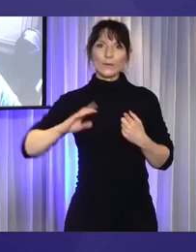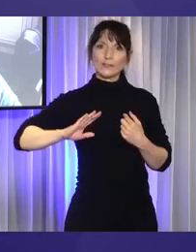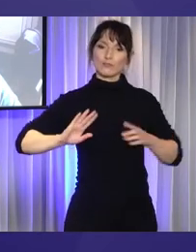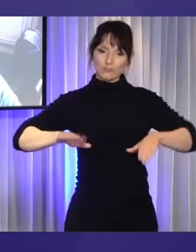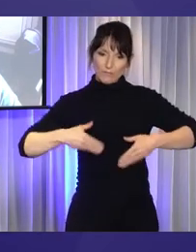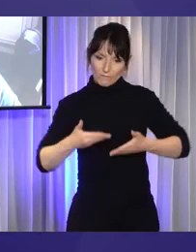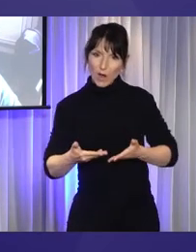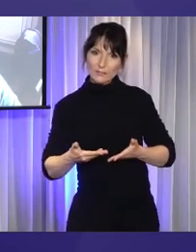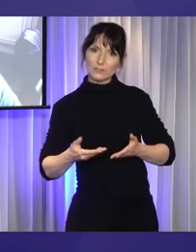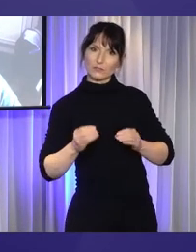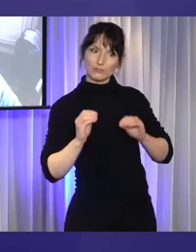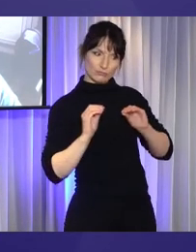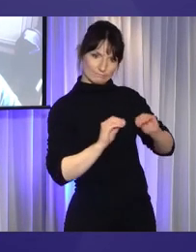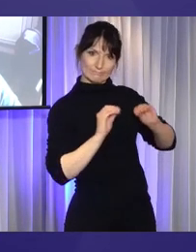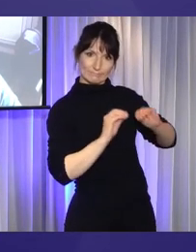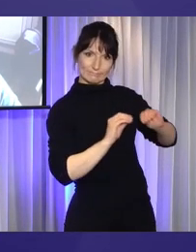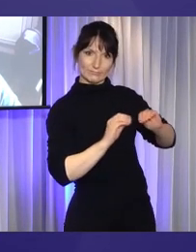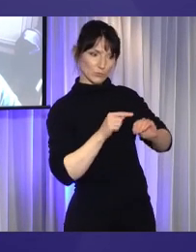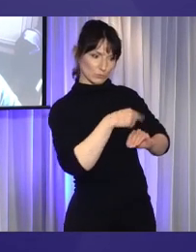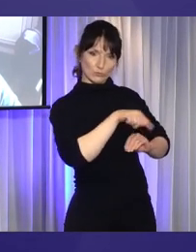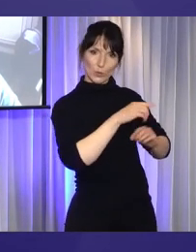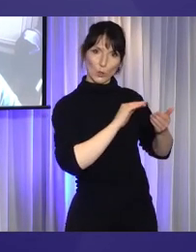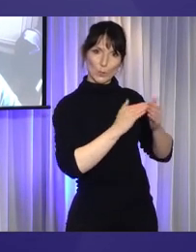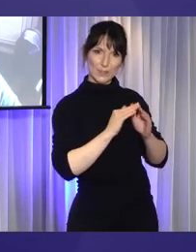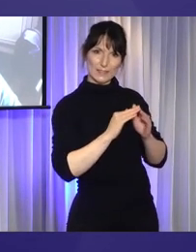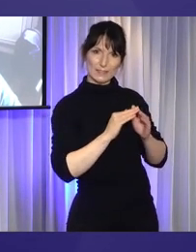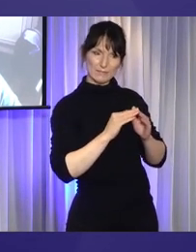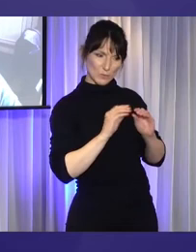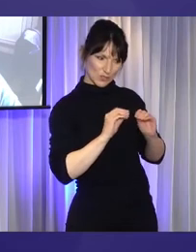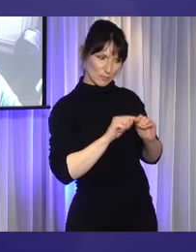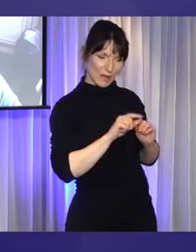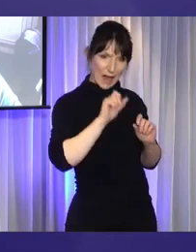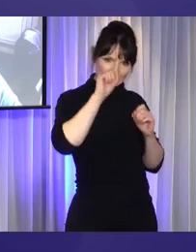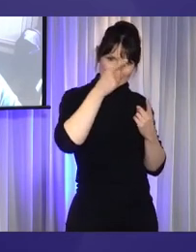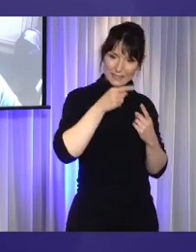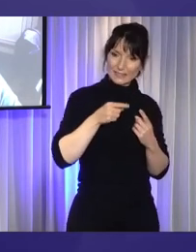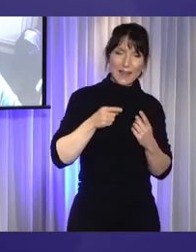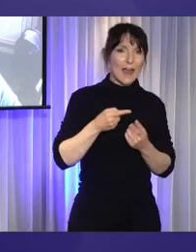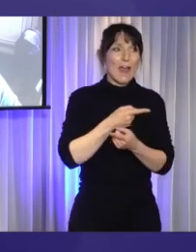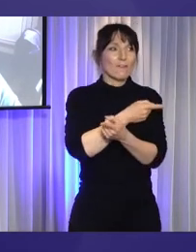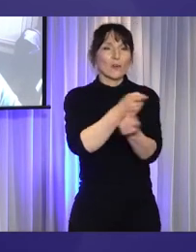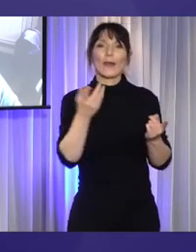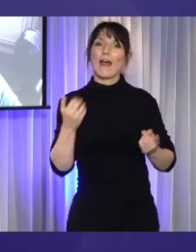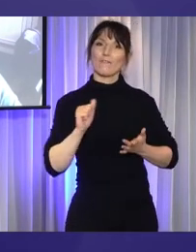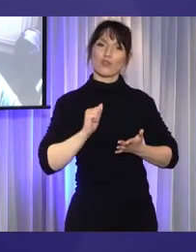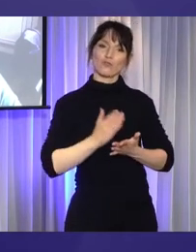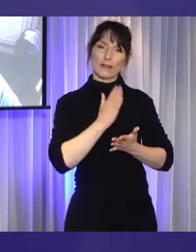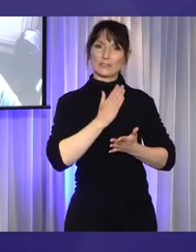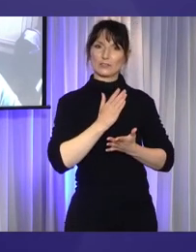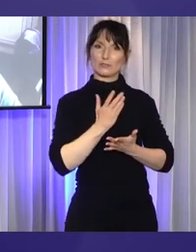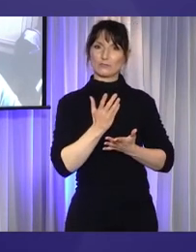community to understand that everybody has a right to be where they are and still be